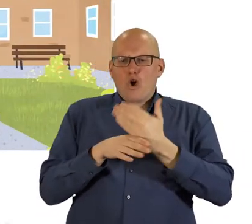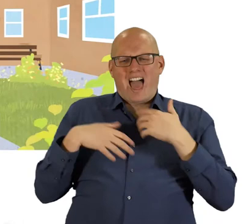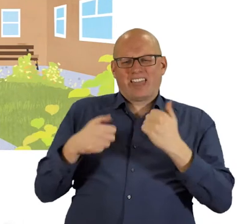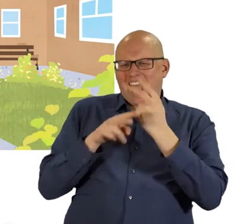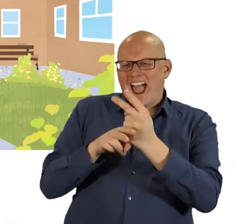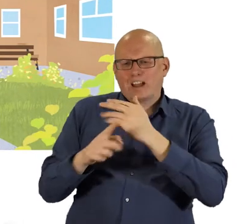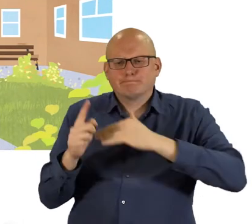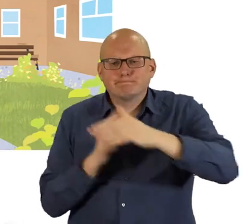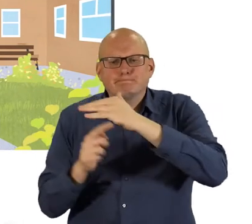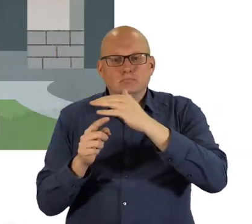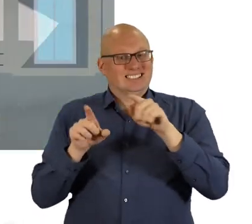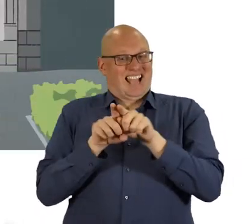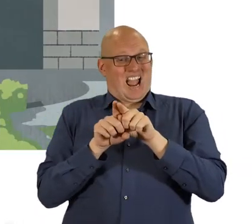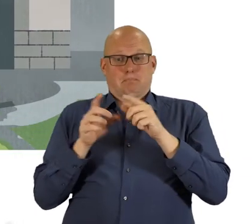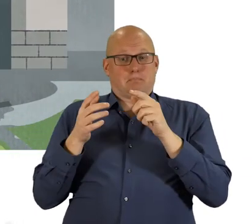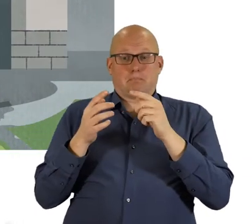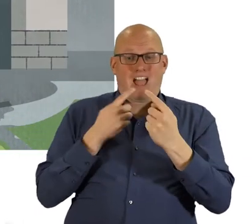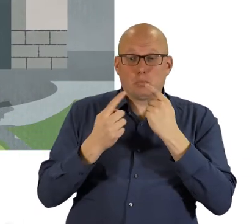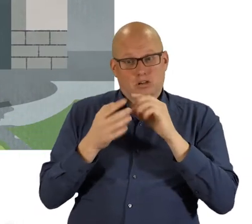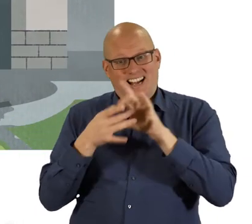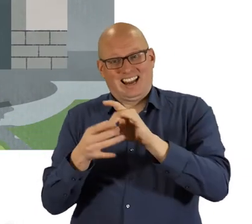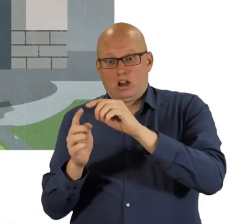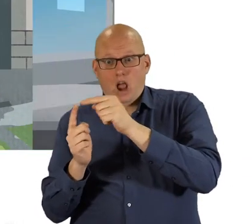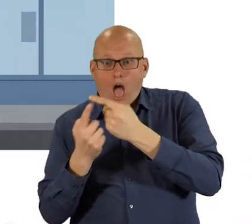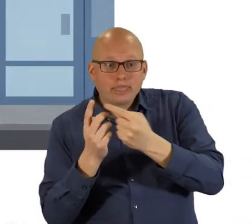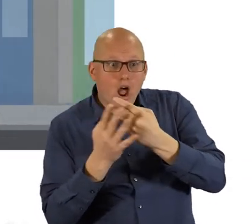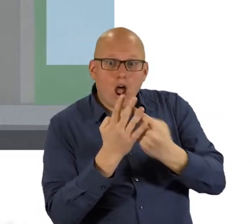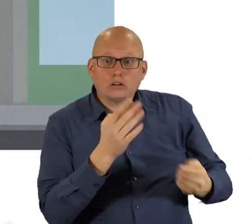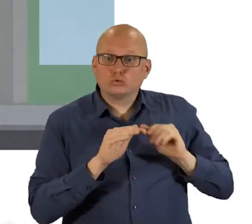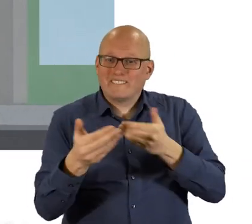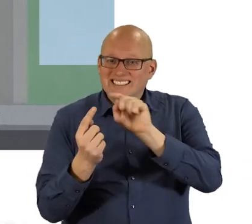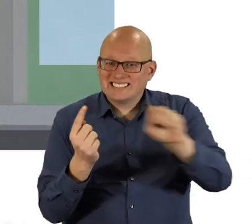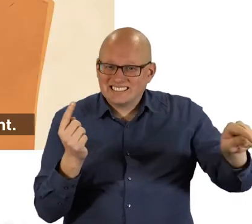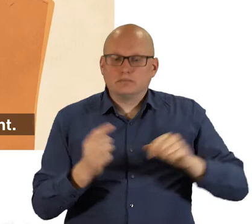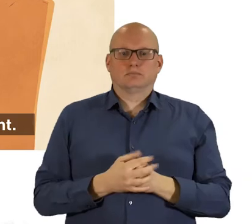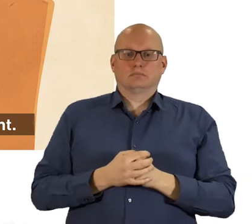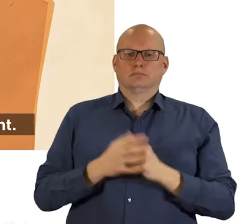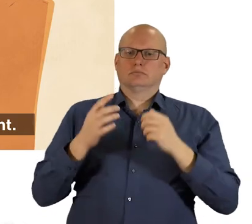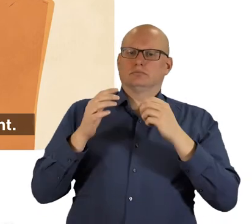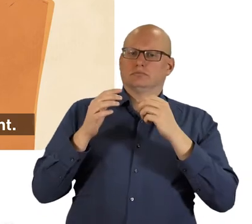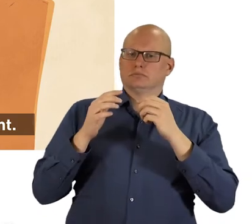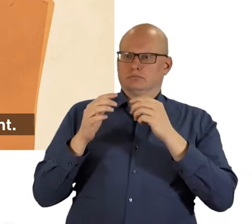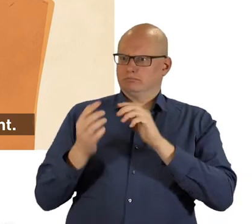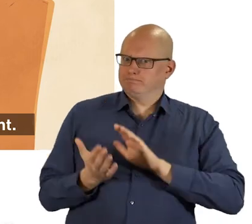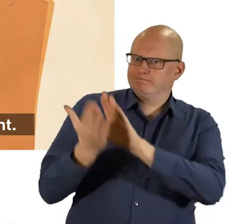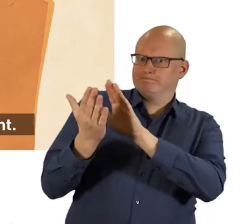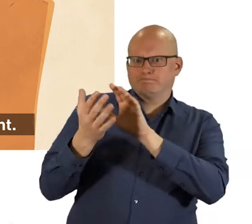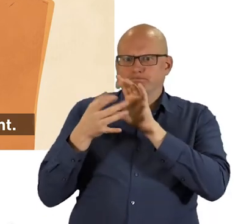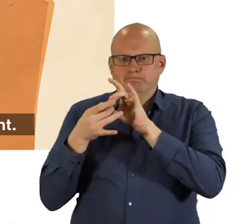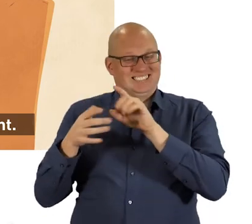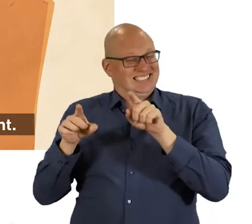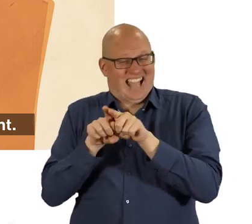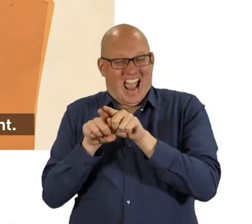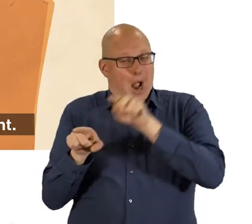works in a healthcare setting, but the same instructions apply across all sectors. It operates in the same way as a